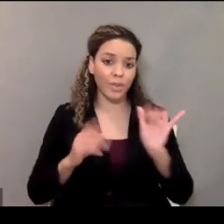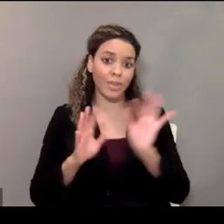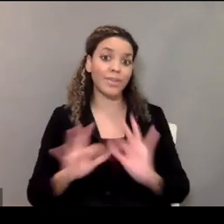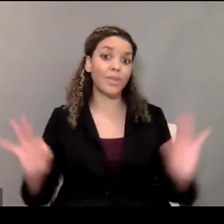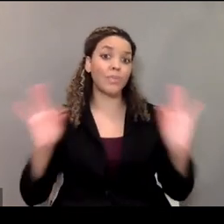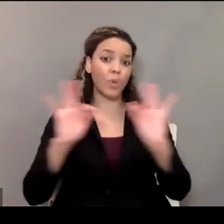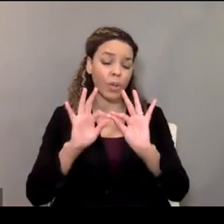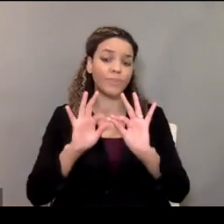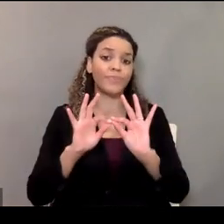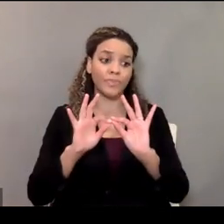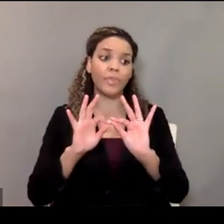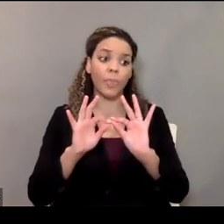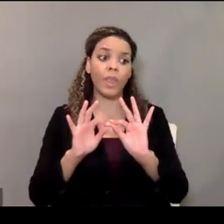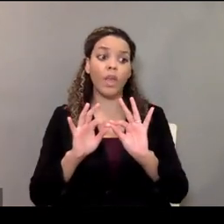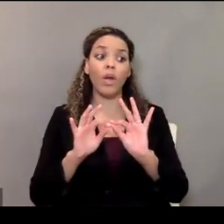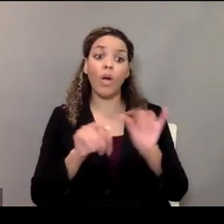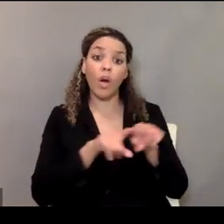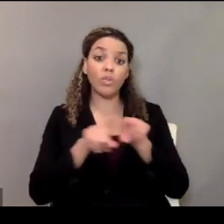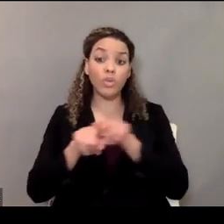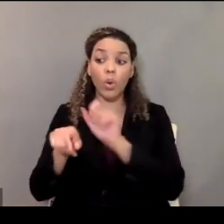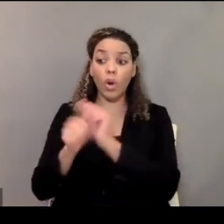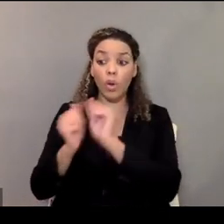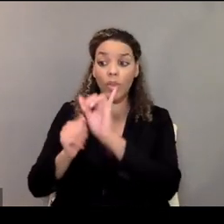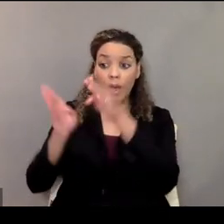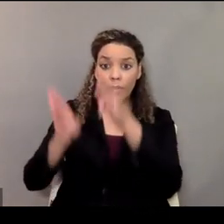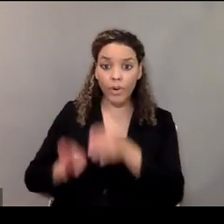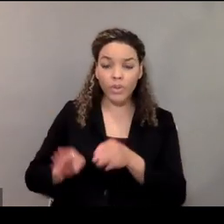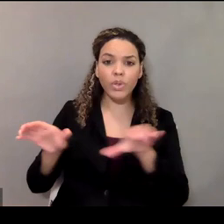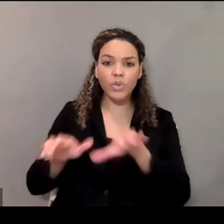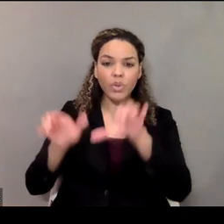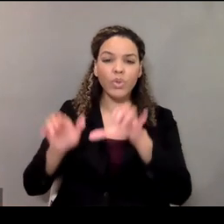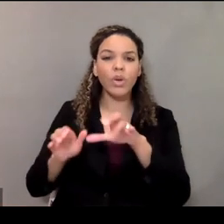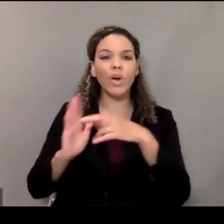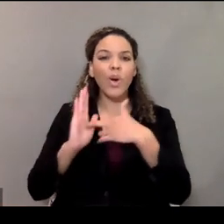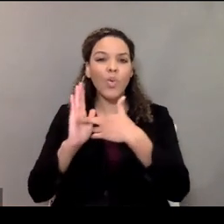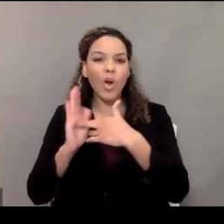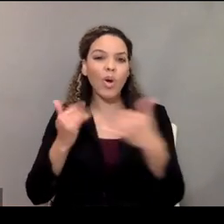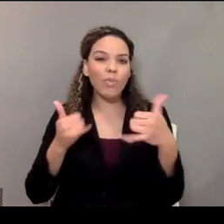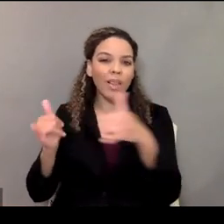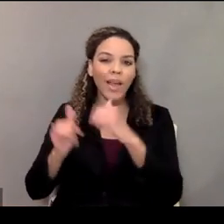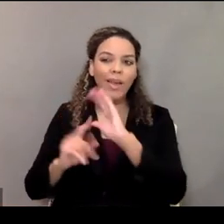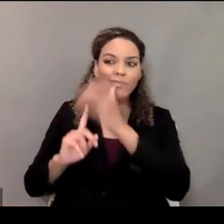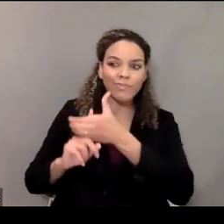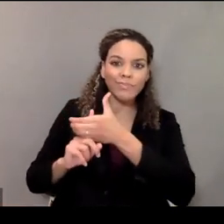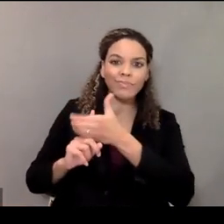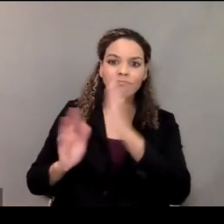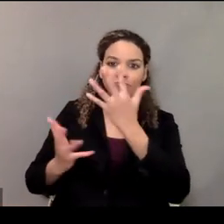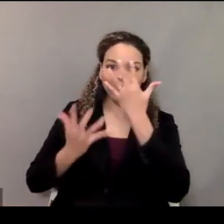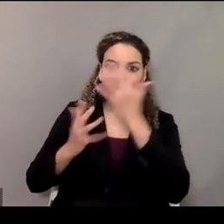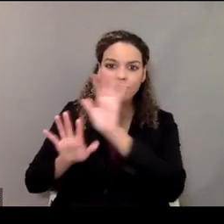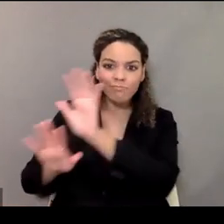very important, and maybe even to work with that person and doing some role plays around this might be very helpful.